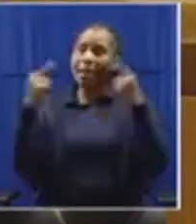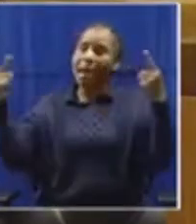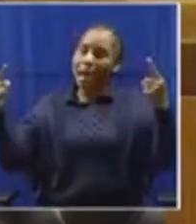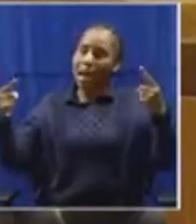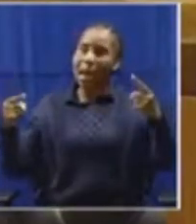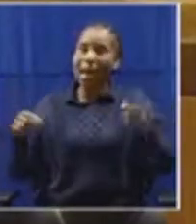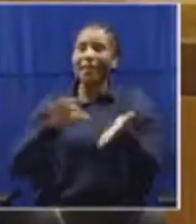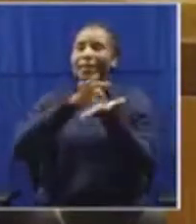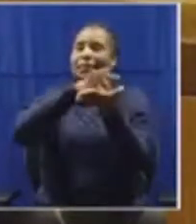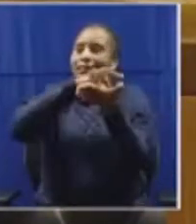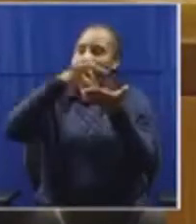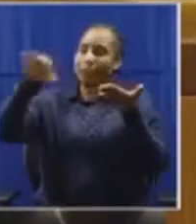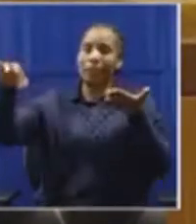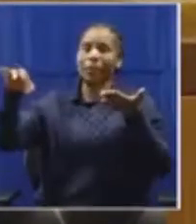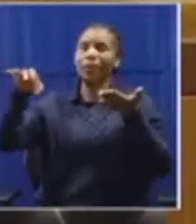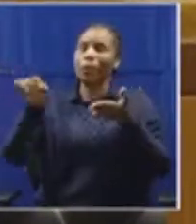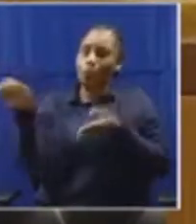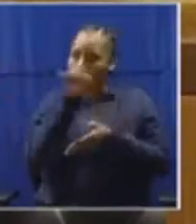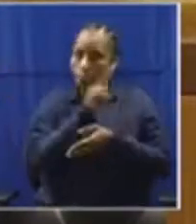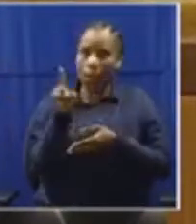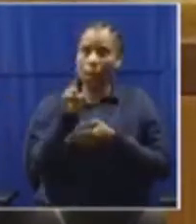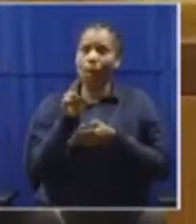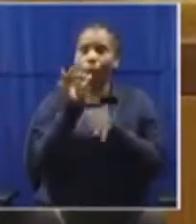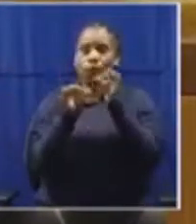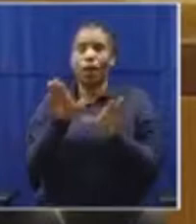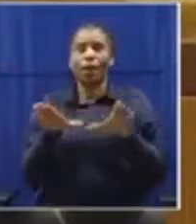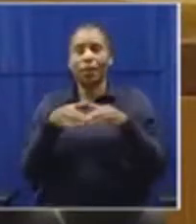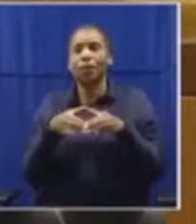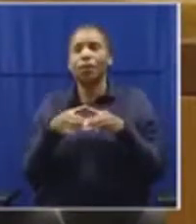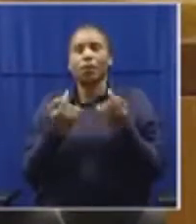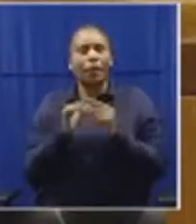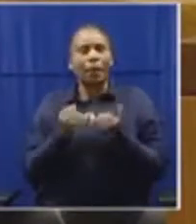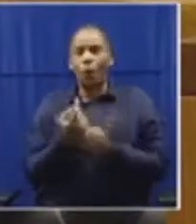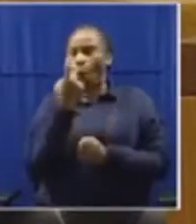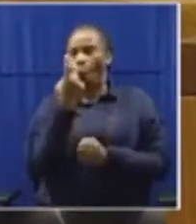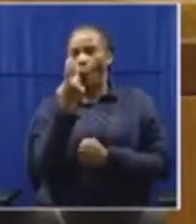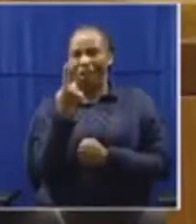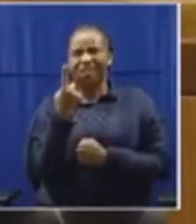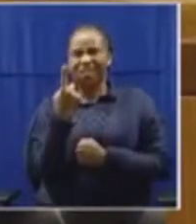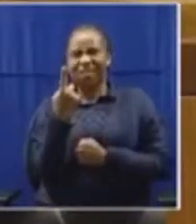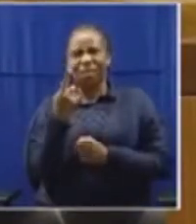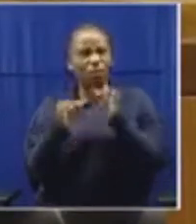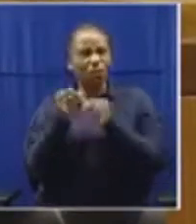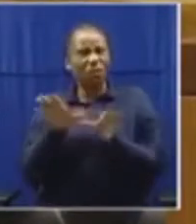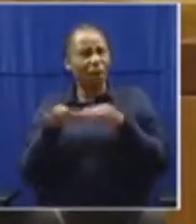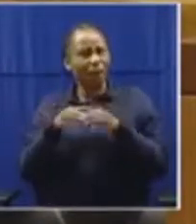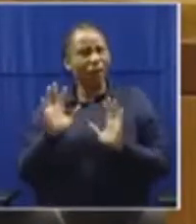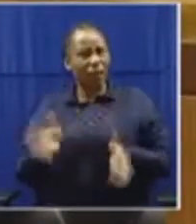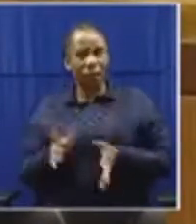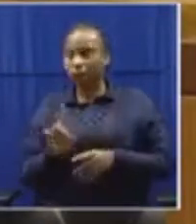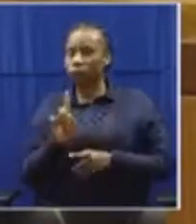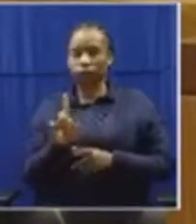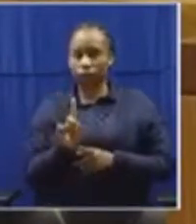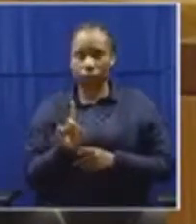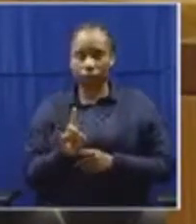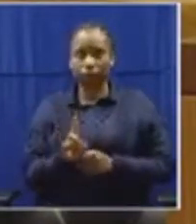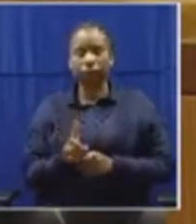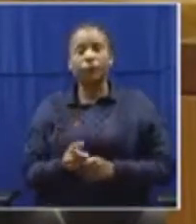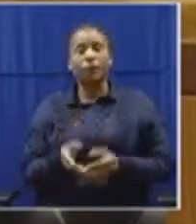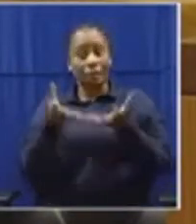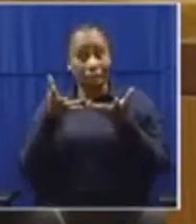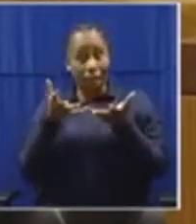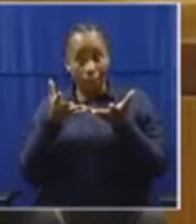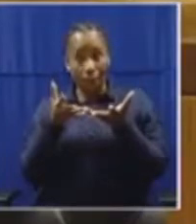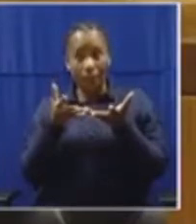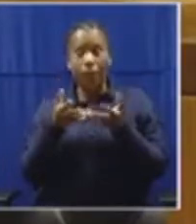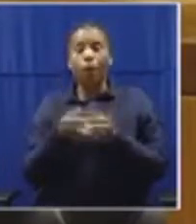Now, Honorable Members, Honorable Speaker, in this regard, you know, the Political Funding Act,